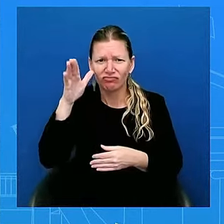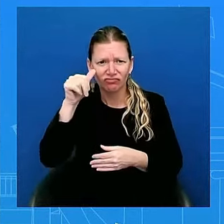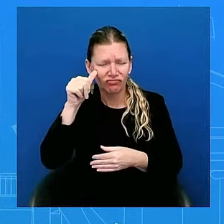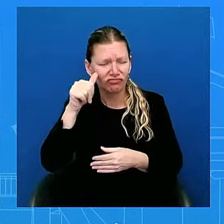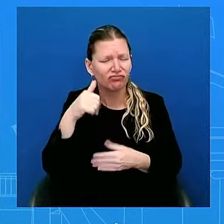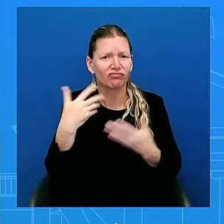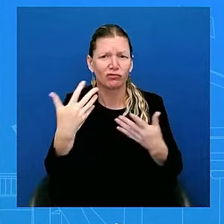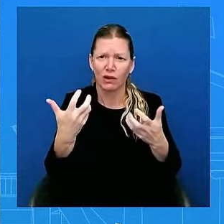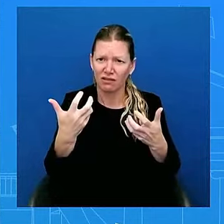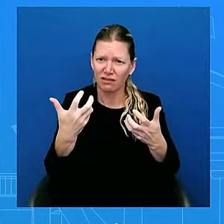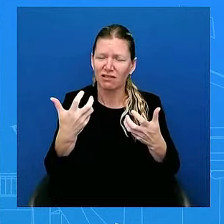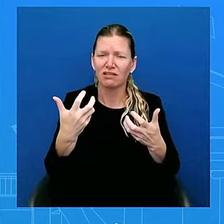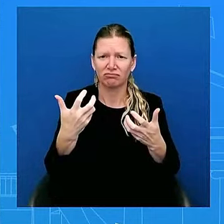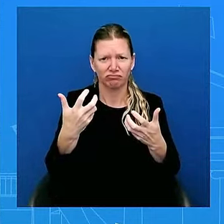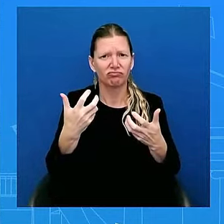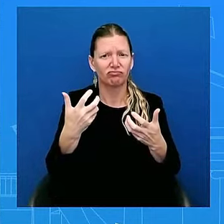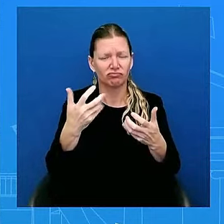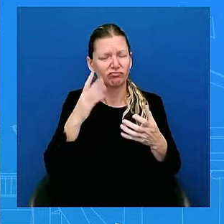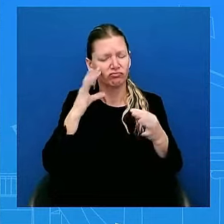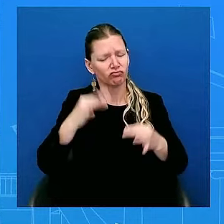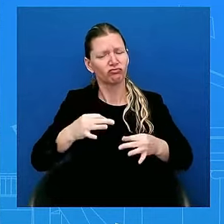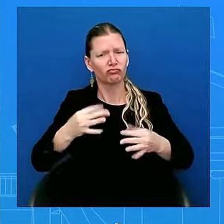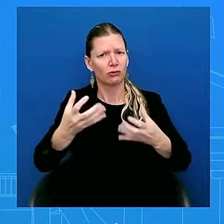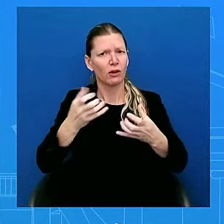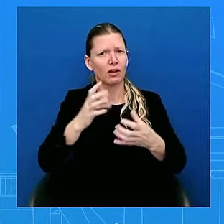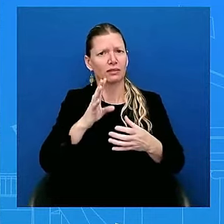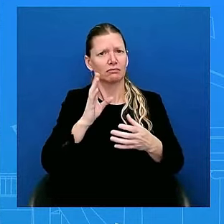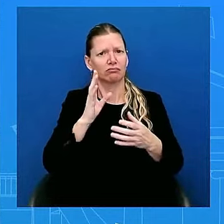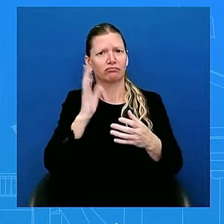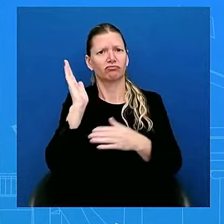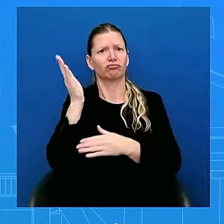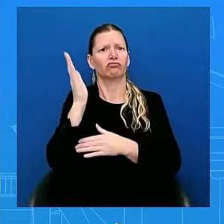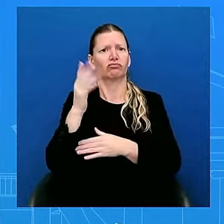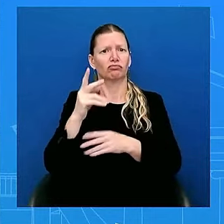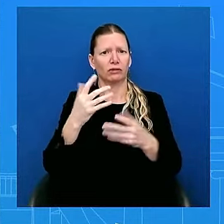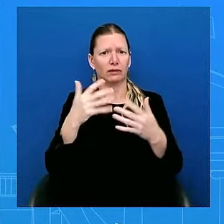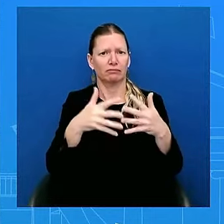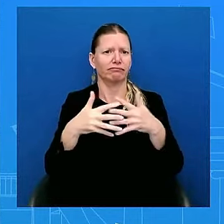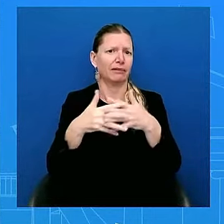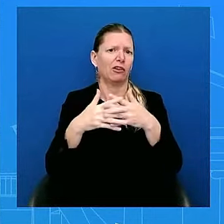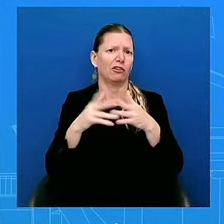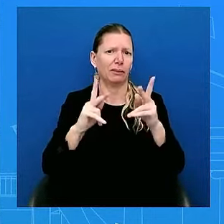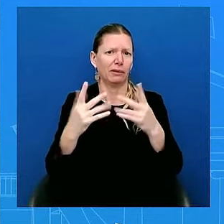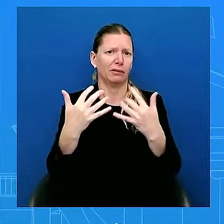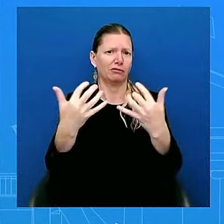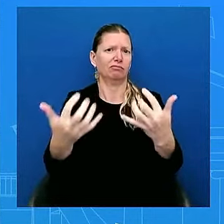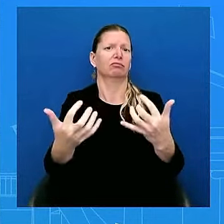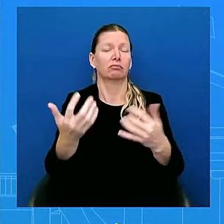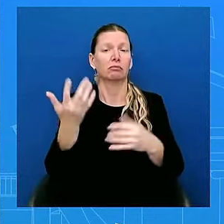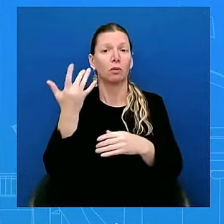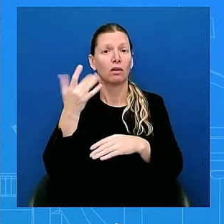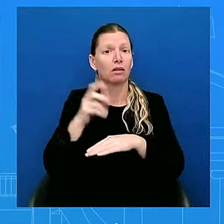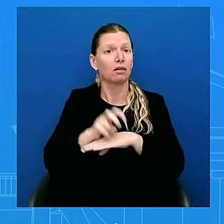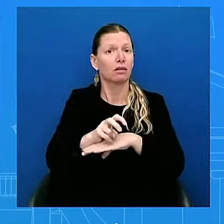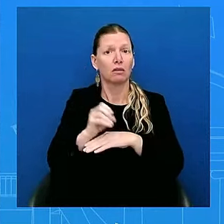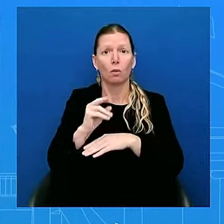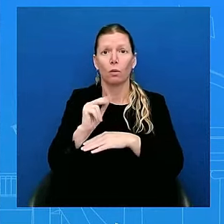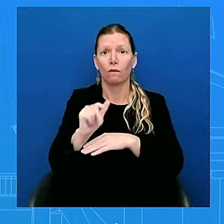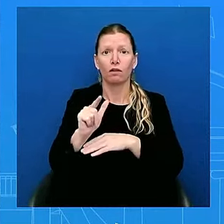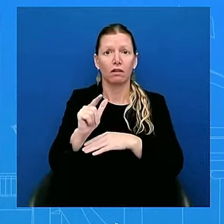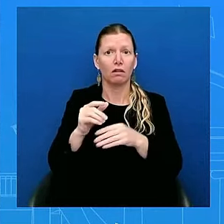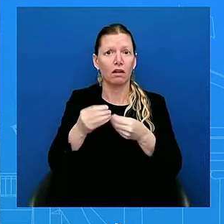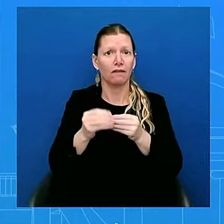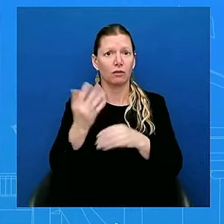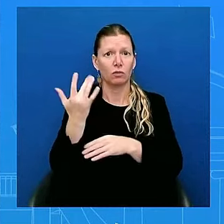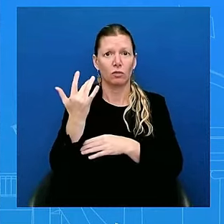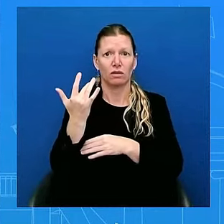tonight. That is his focus. He is doing it from the Oval Office because, as many of you all reported, and we agree with all of you, this is an